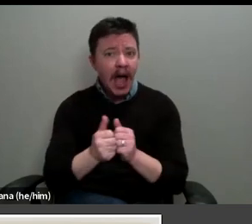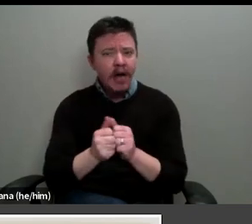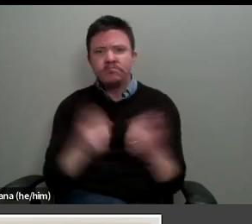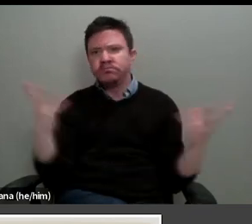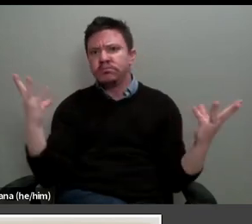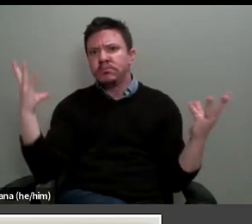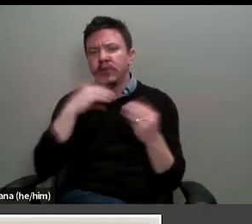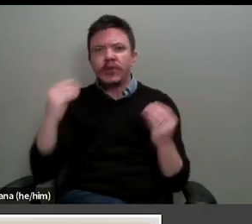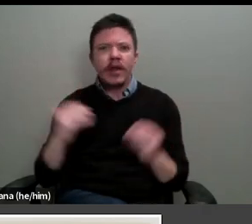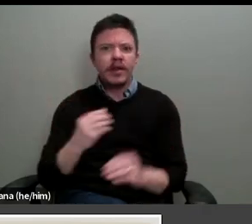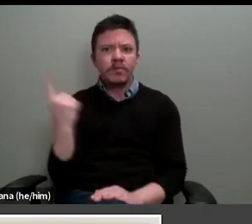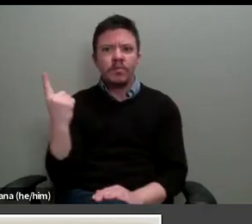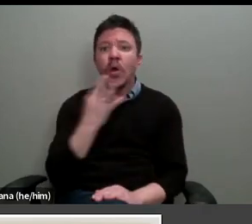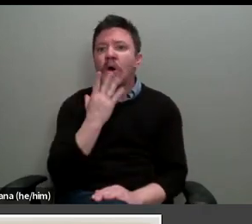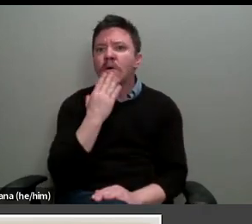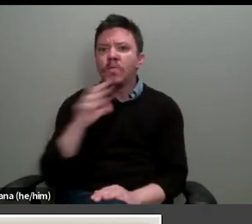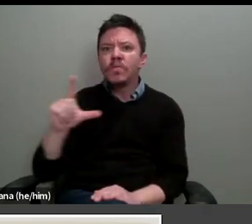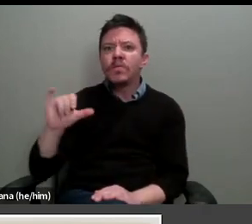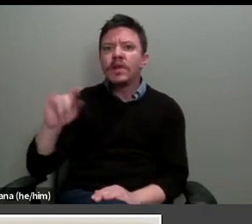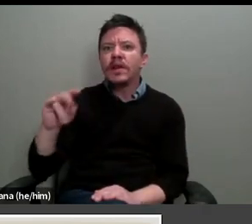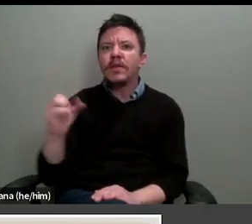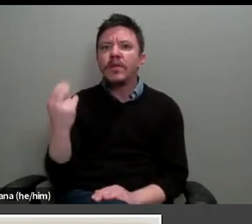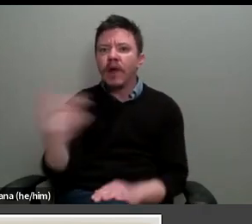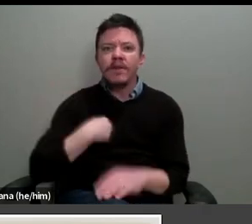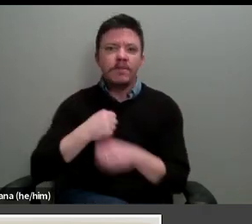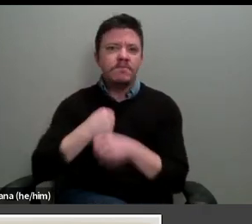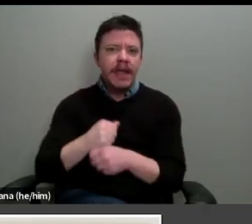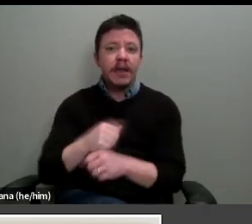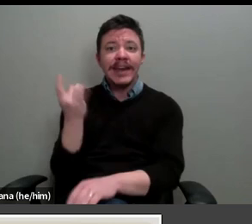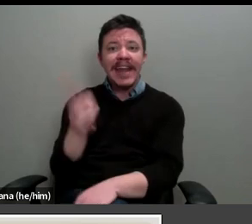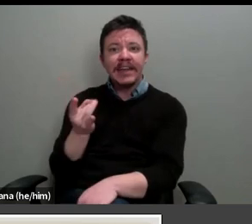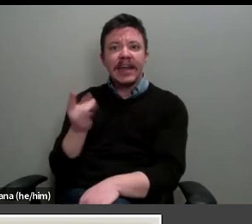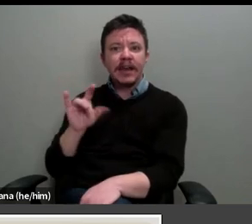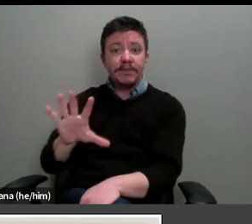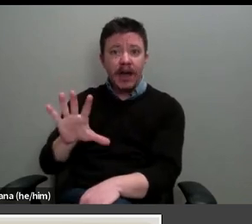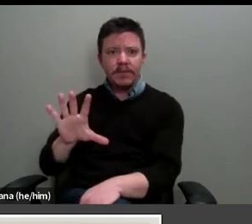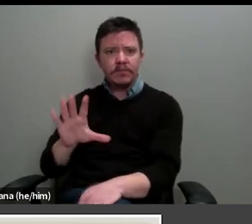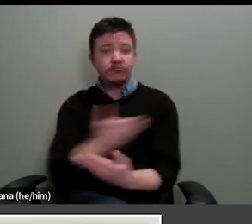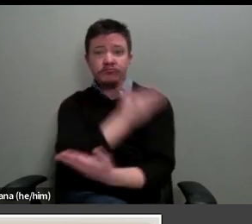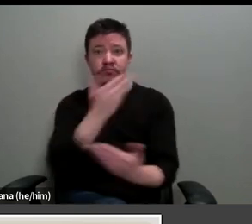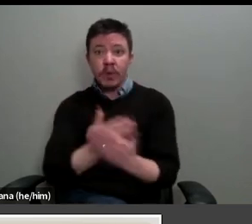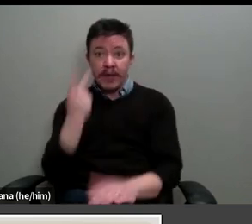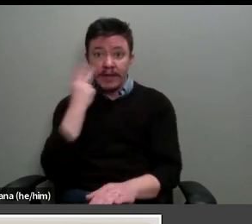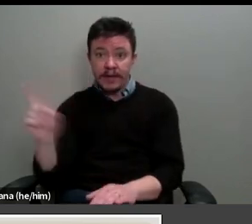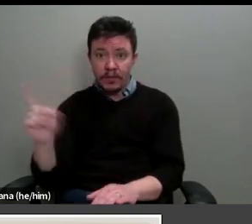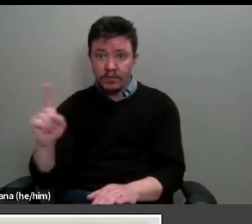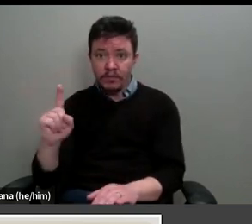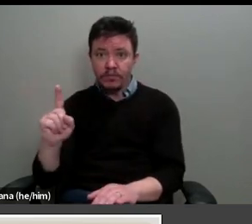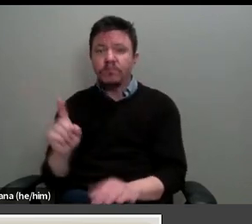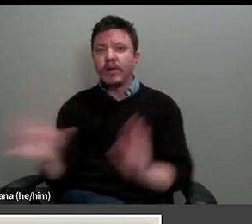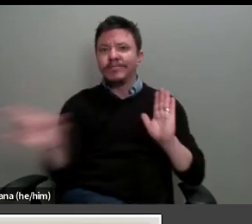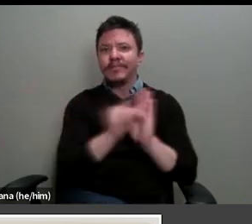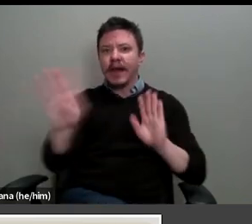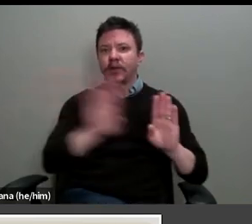-colour lithograph made in 1895, a proof of which is seen tacked to the wall of Vuillard's studio in a